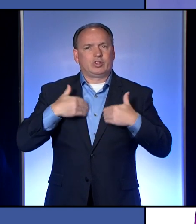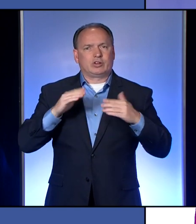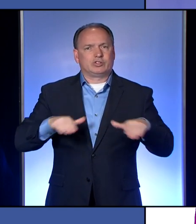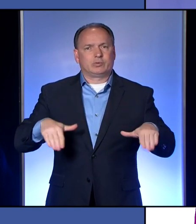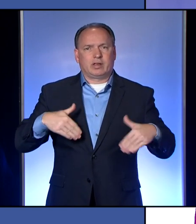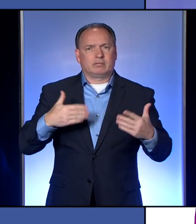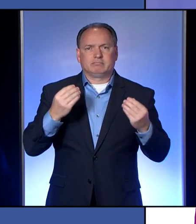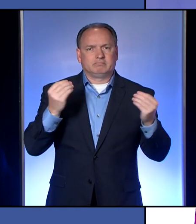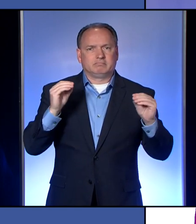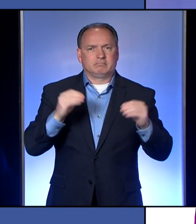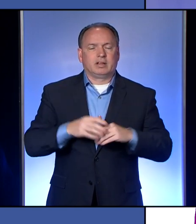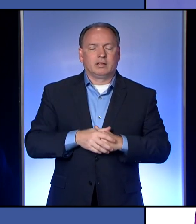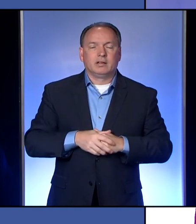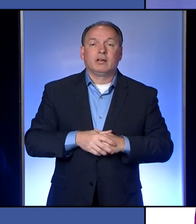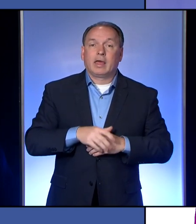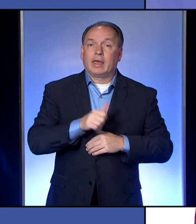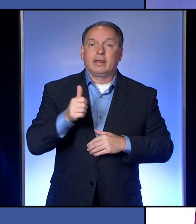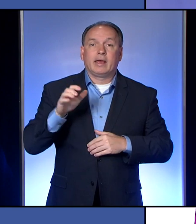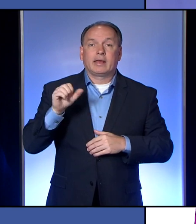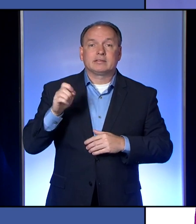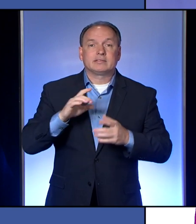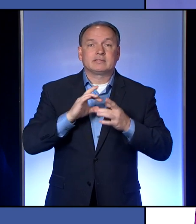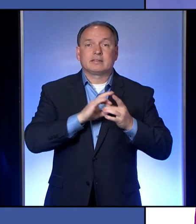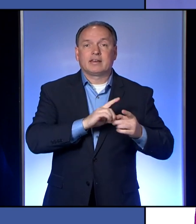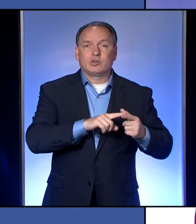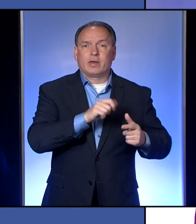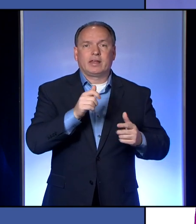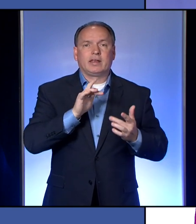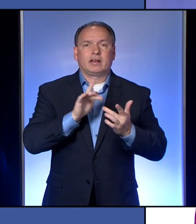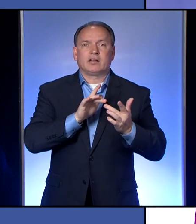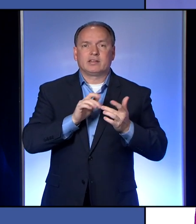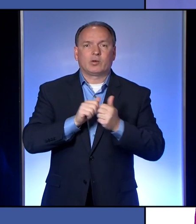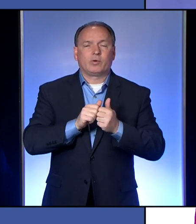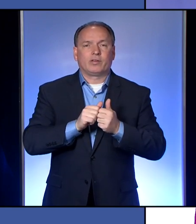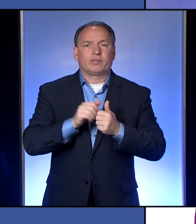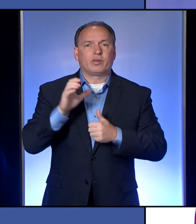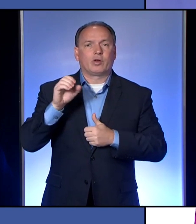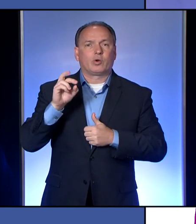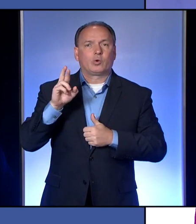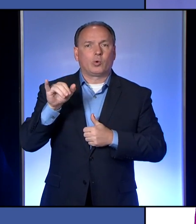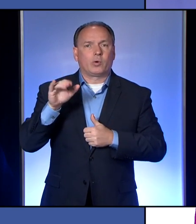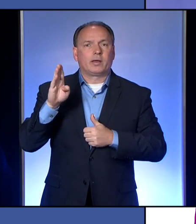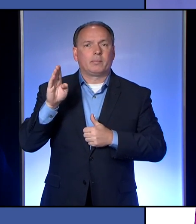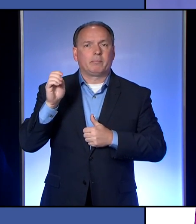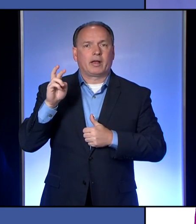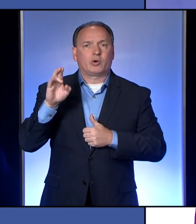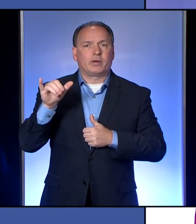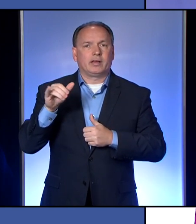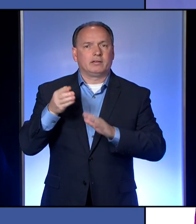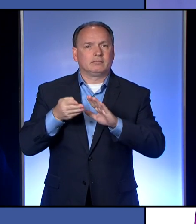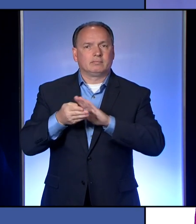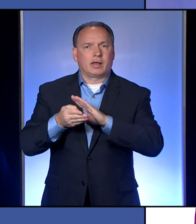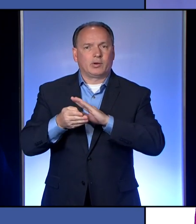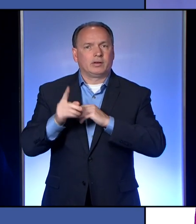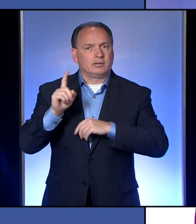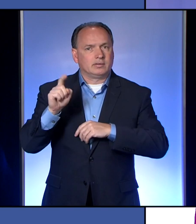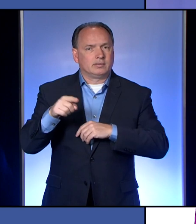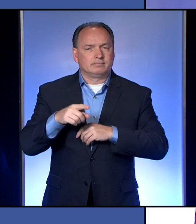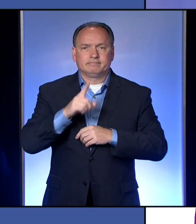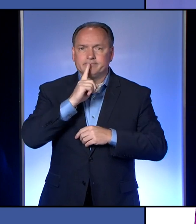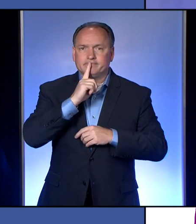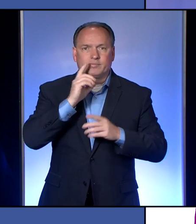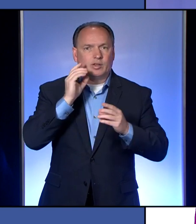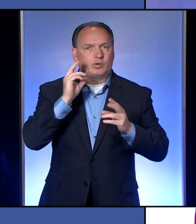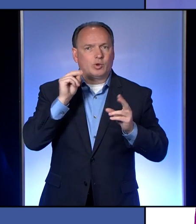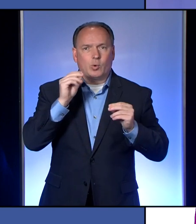are any of the cases tied to any contact with the Cory Bakery? I don't have any information